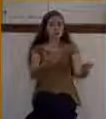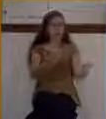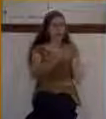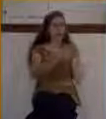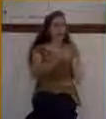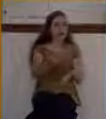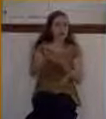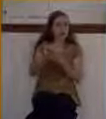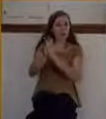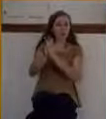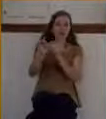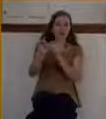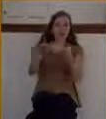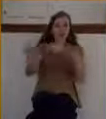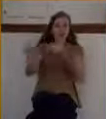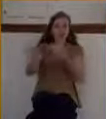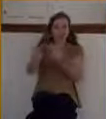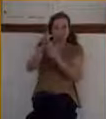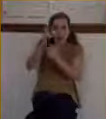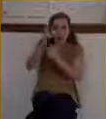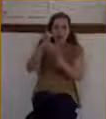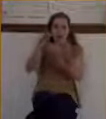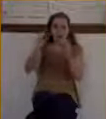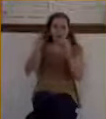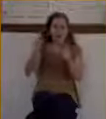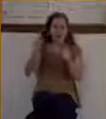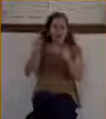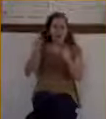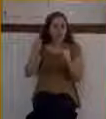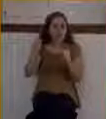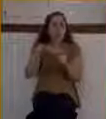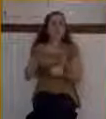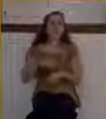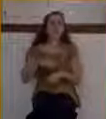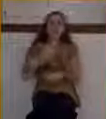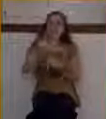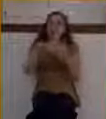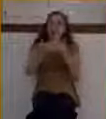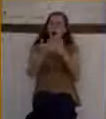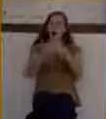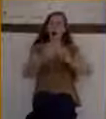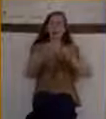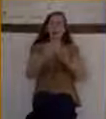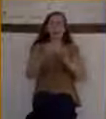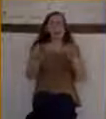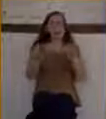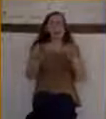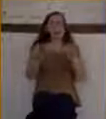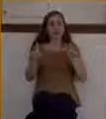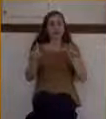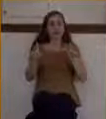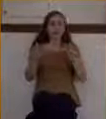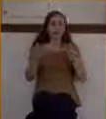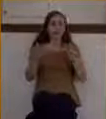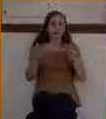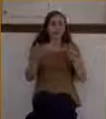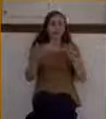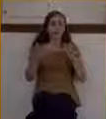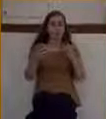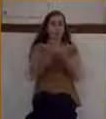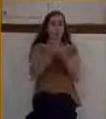Now, think about this. Of all the members of the human body that are finely tuned, there is none more so than the eyes.